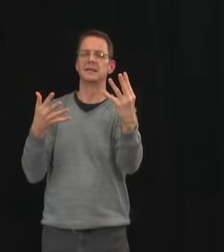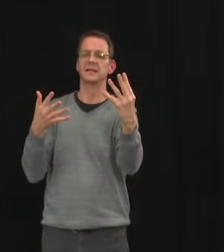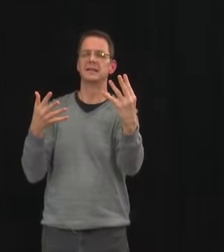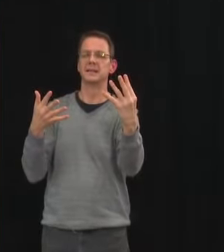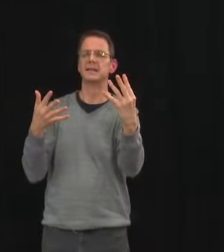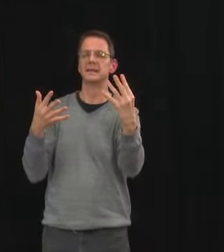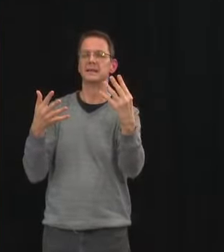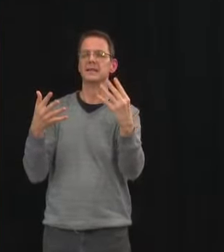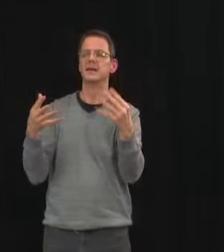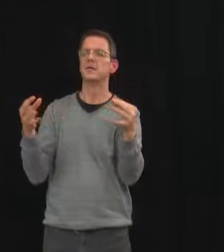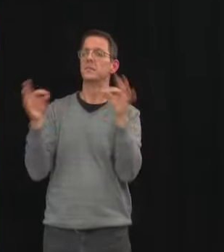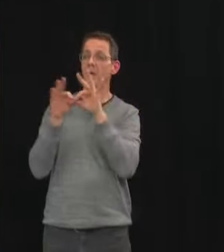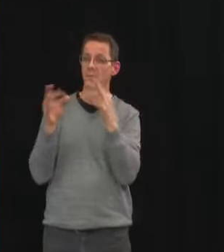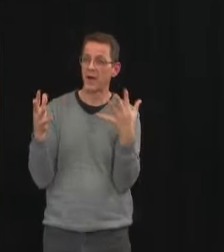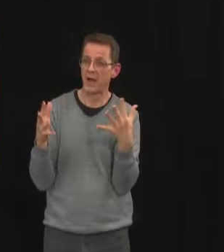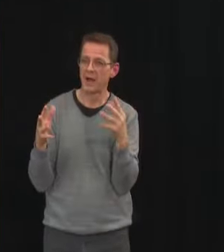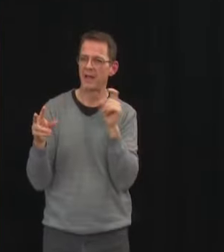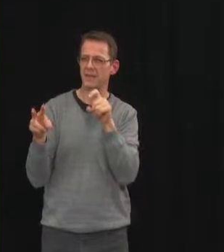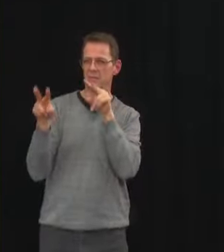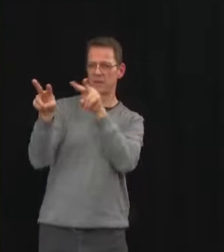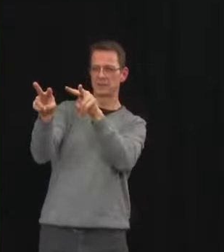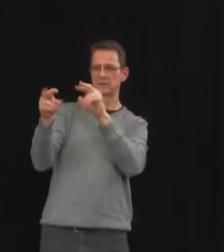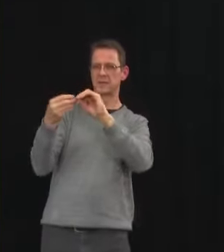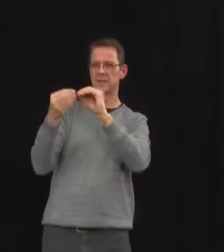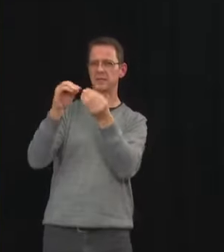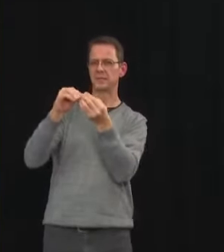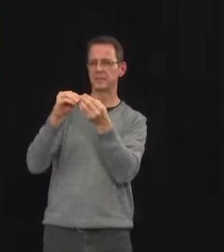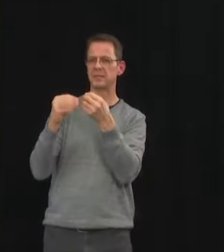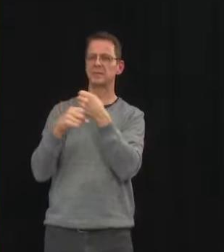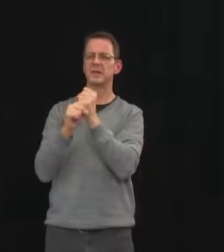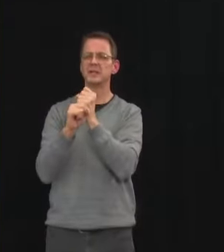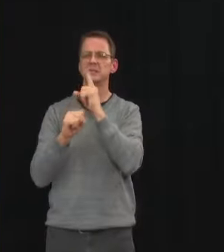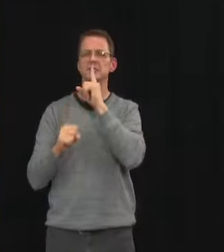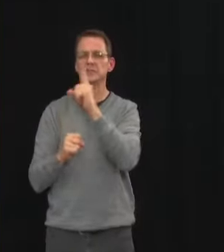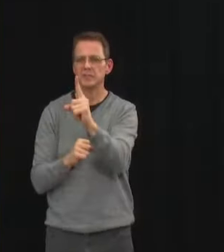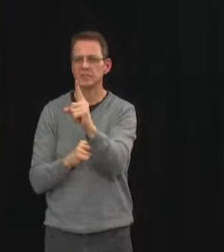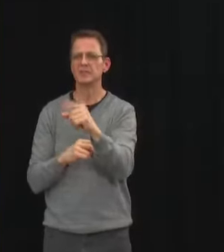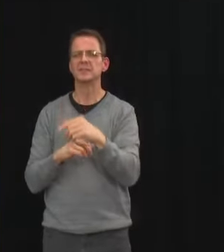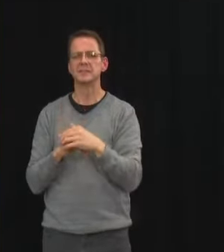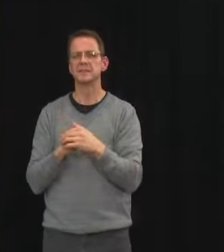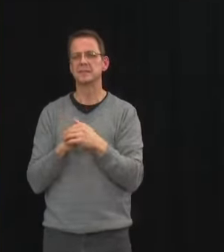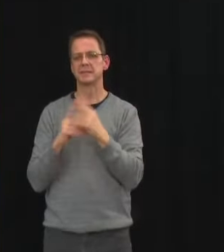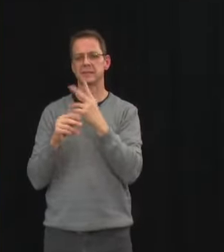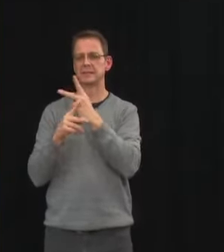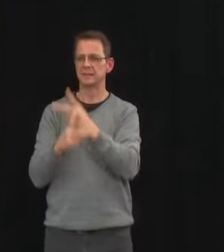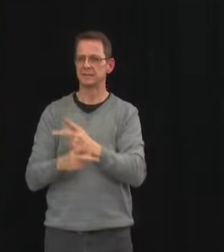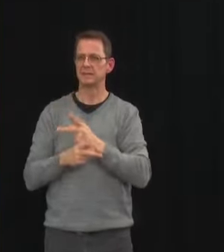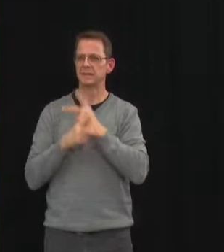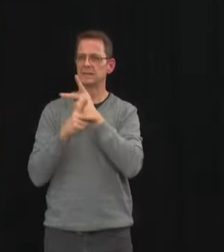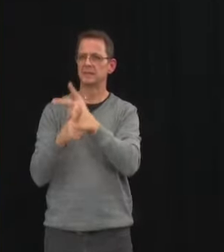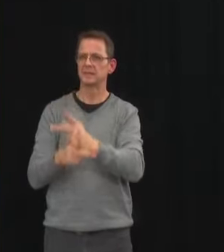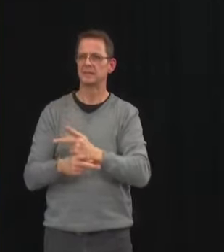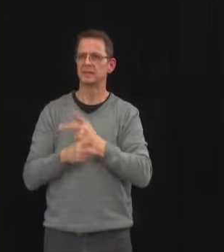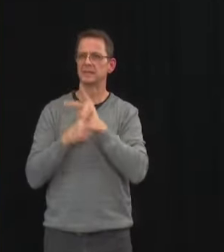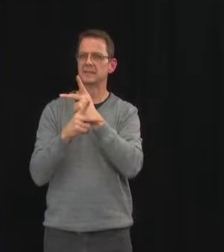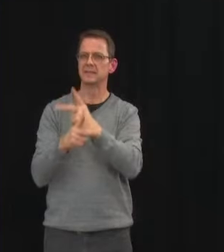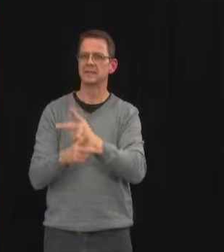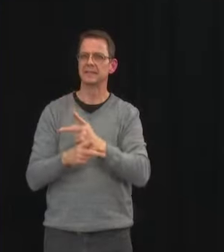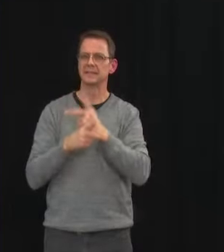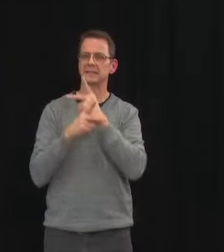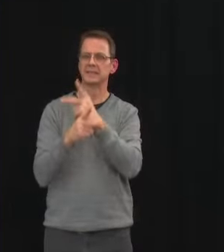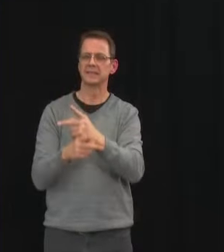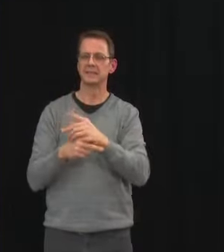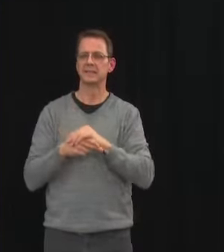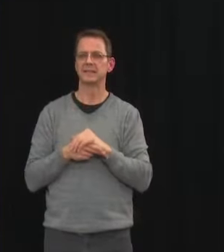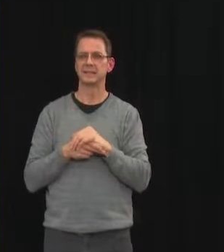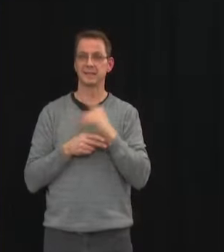it's important to note uh that we're we're still watching very closely but we we don't necessarily at this point have